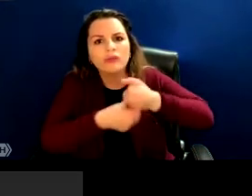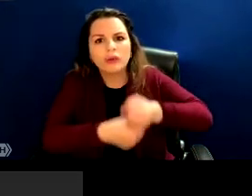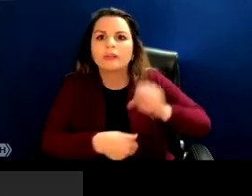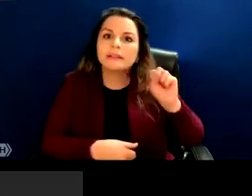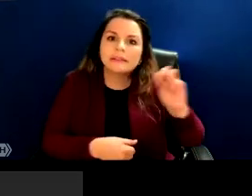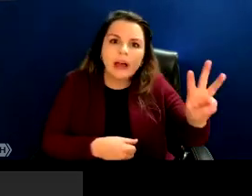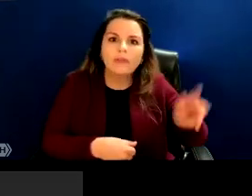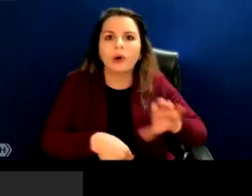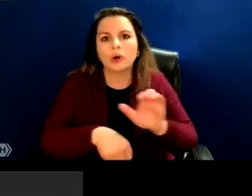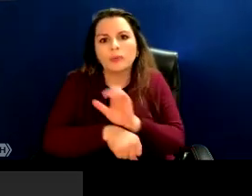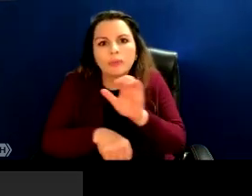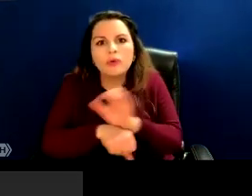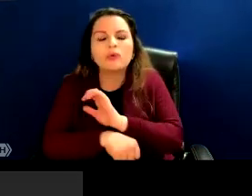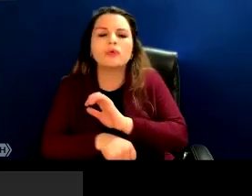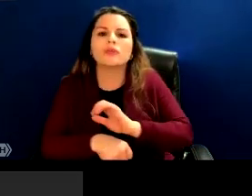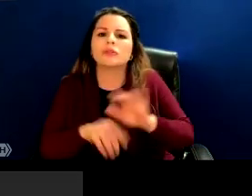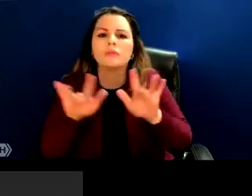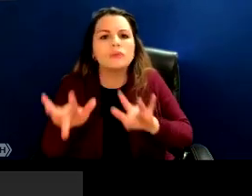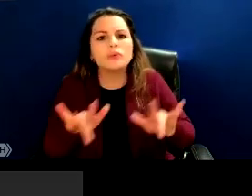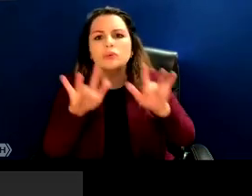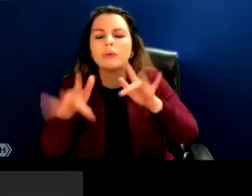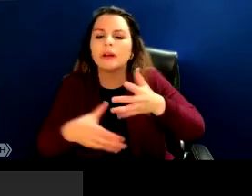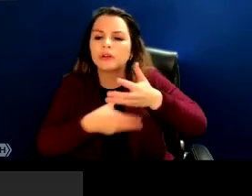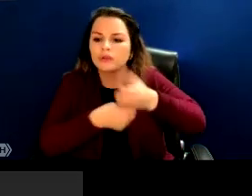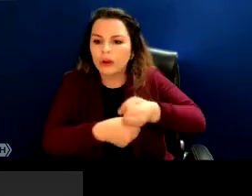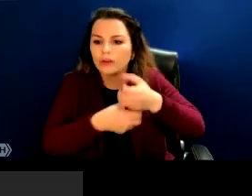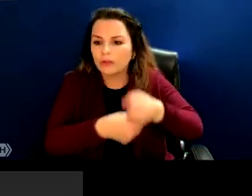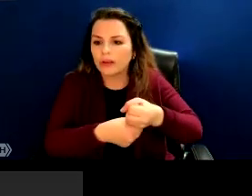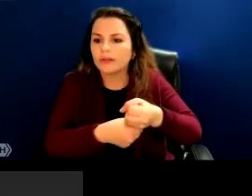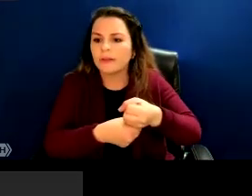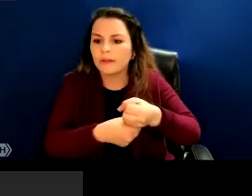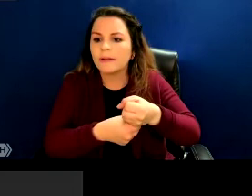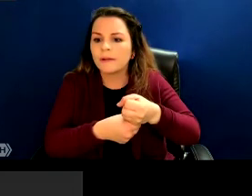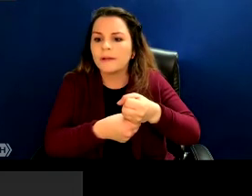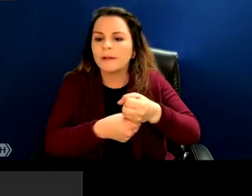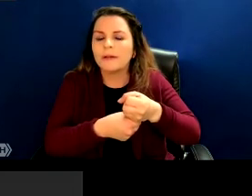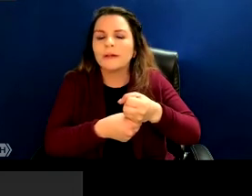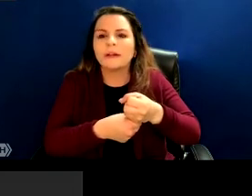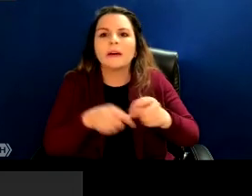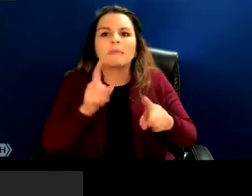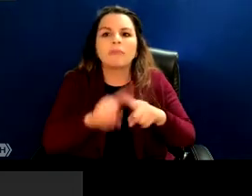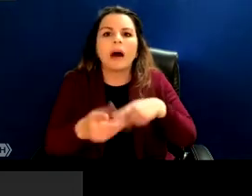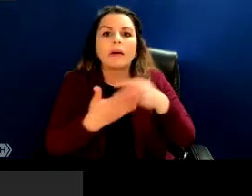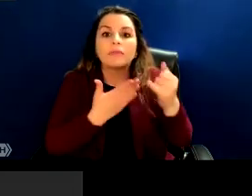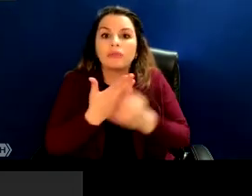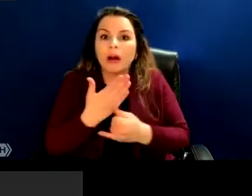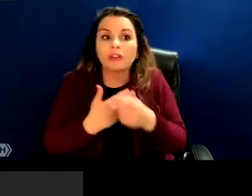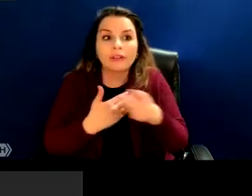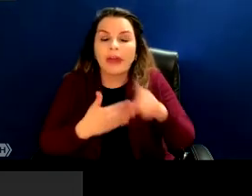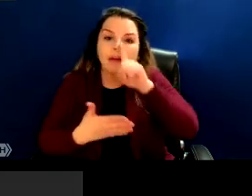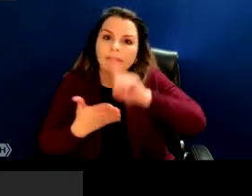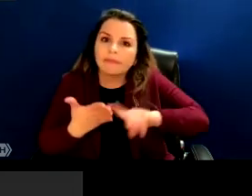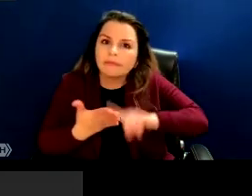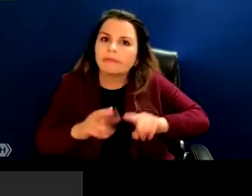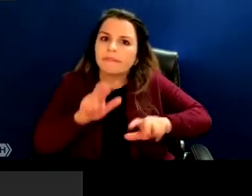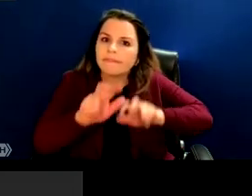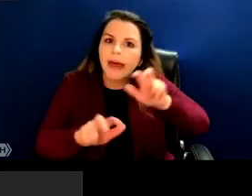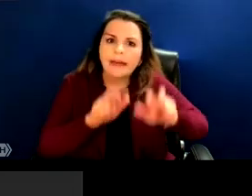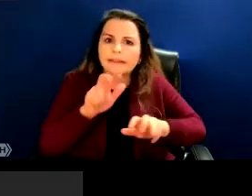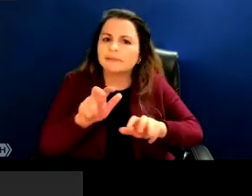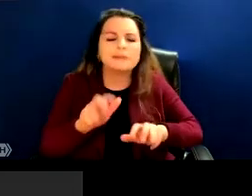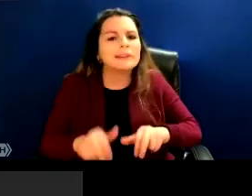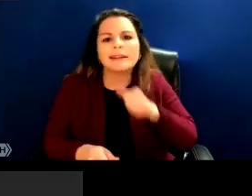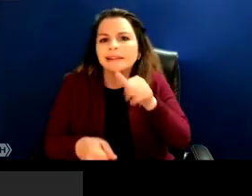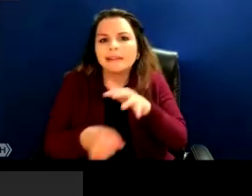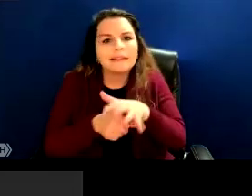software so many different types of database driven projects that are being invested in there's just not